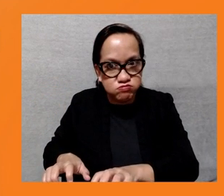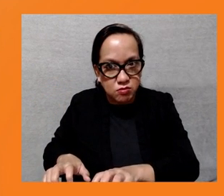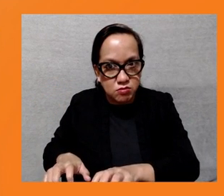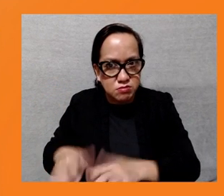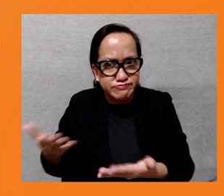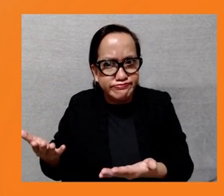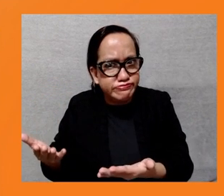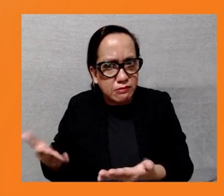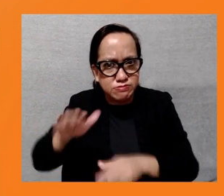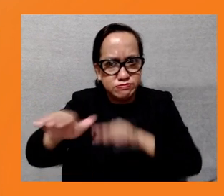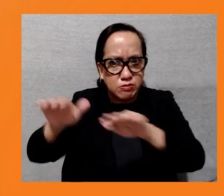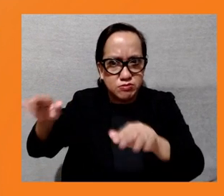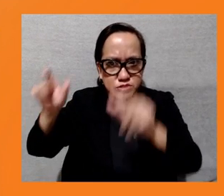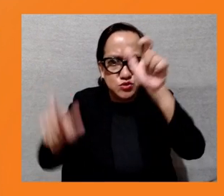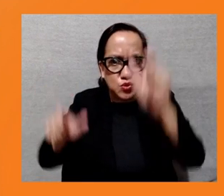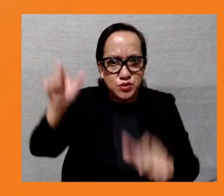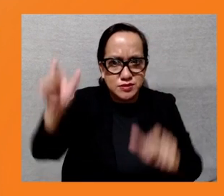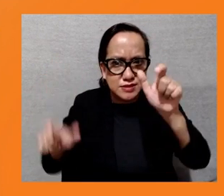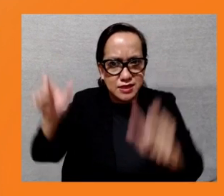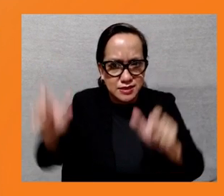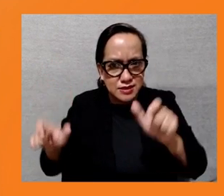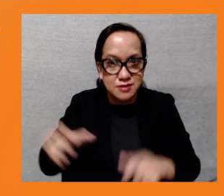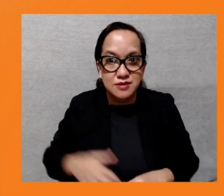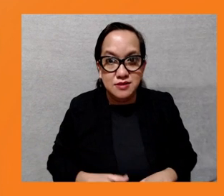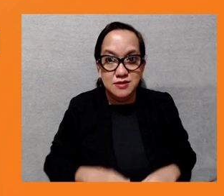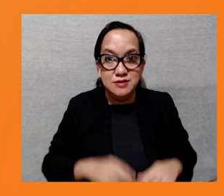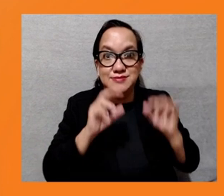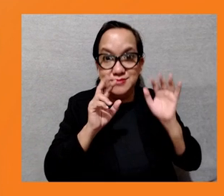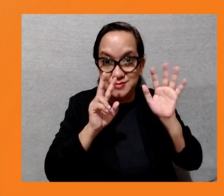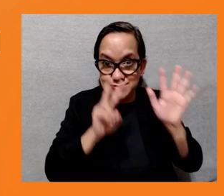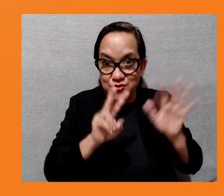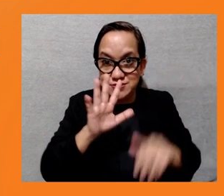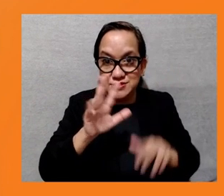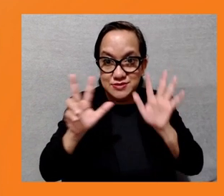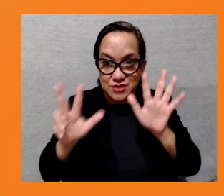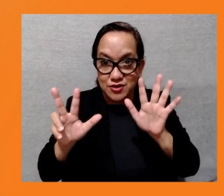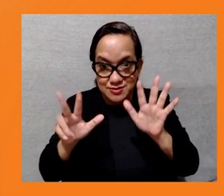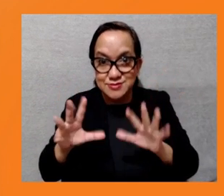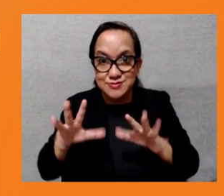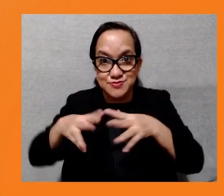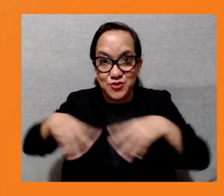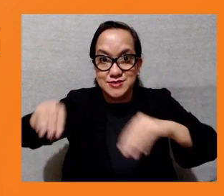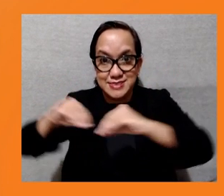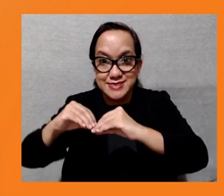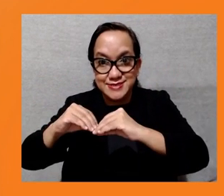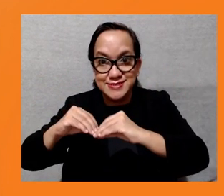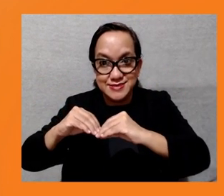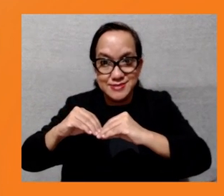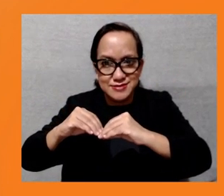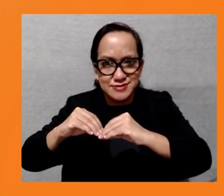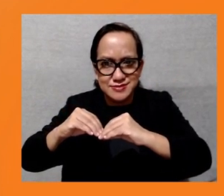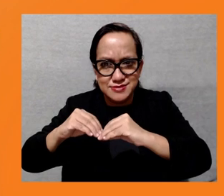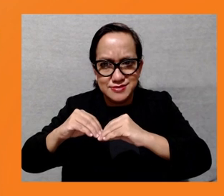758 affected households. And again, in updated Resettlement of Indigenous People's Plan 2018, mentioned